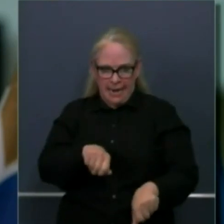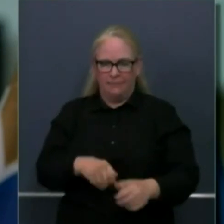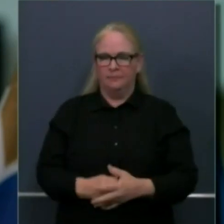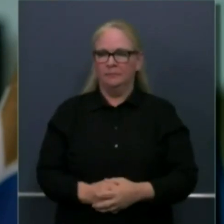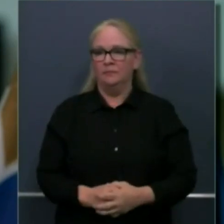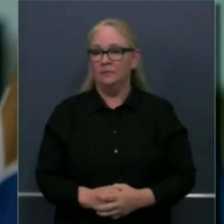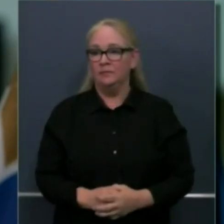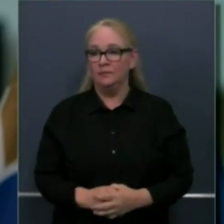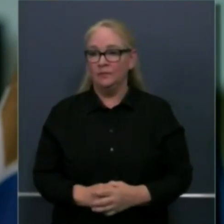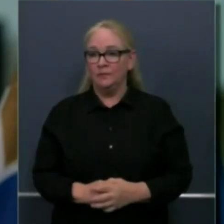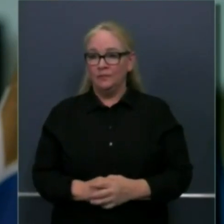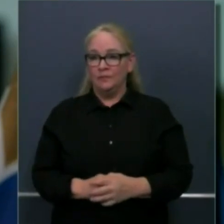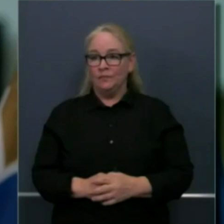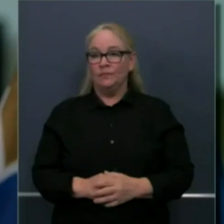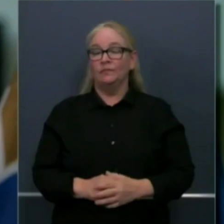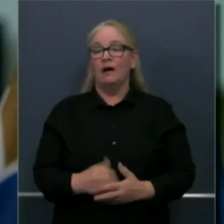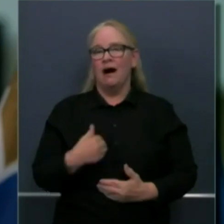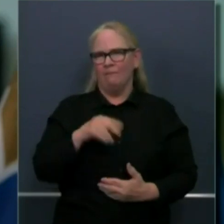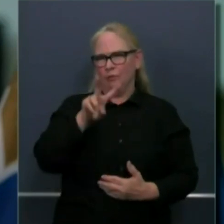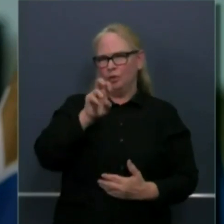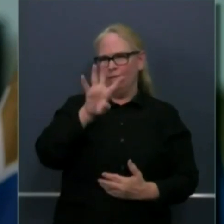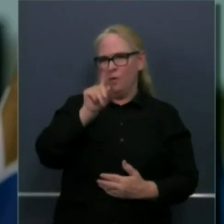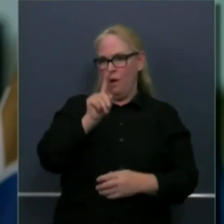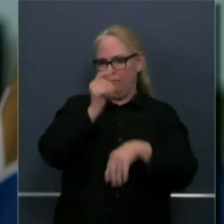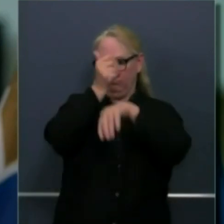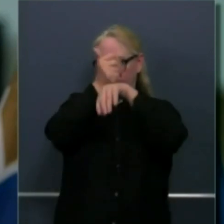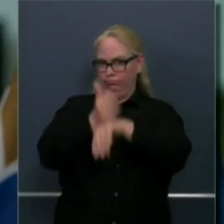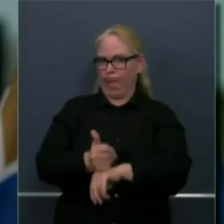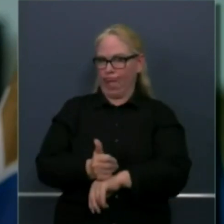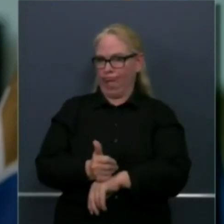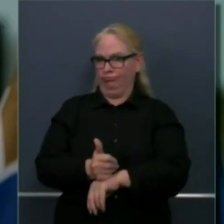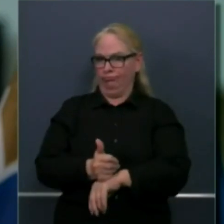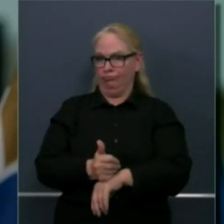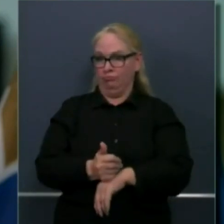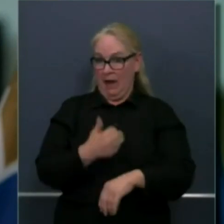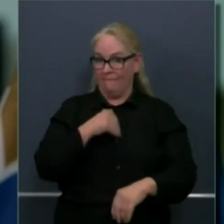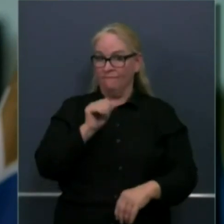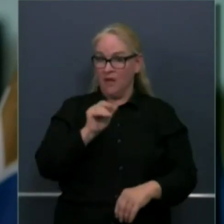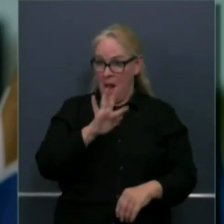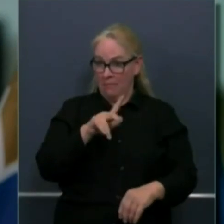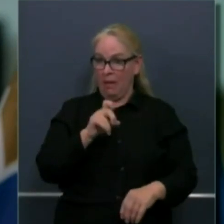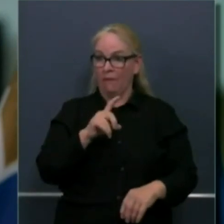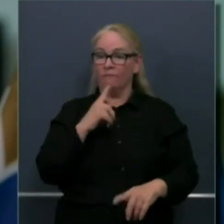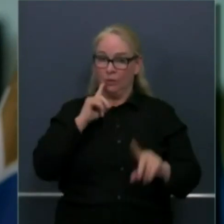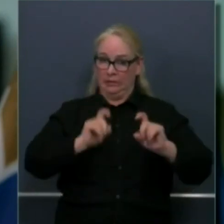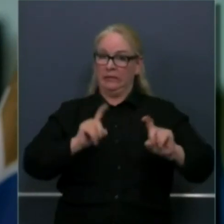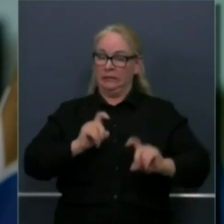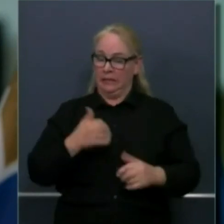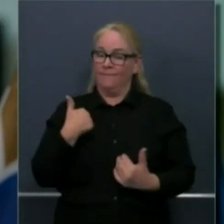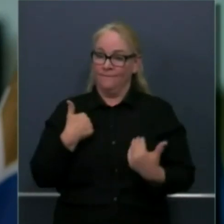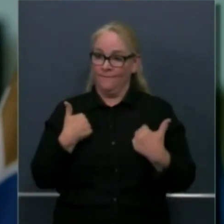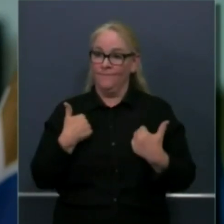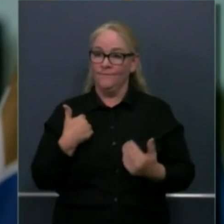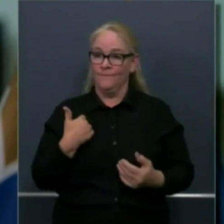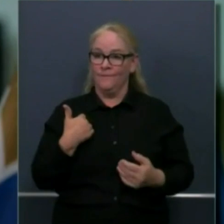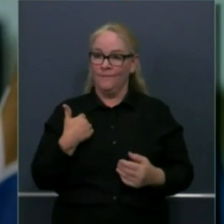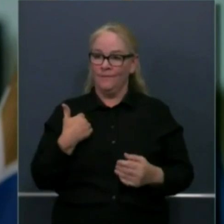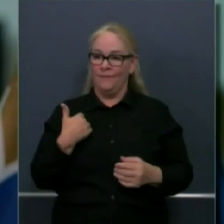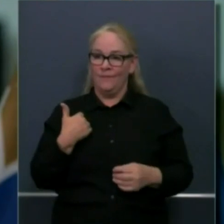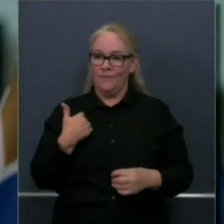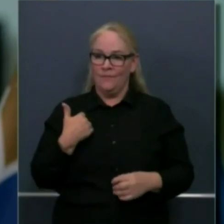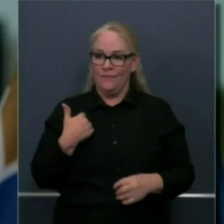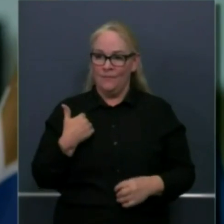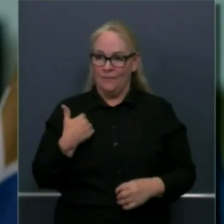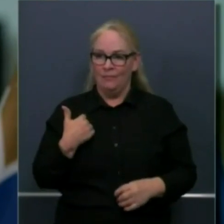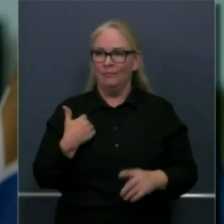community sites that we are tracking that are available for testing plus the Verily sites plus